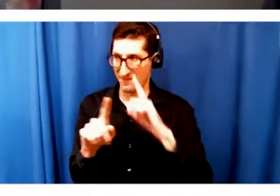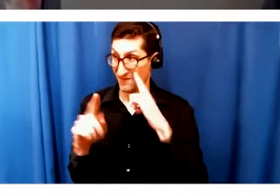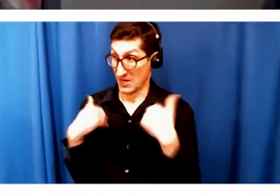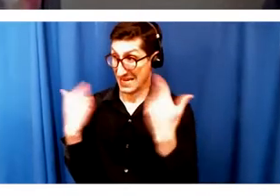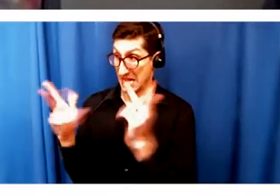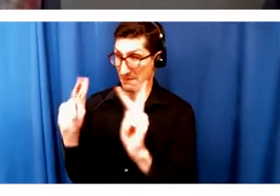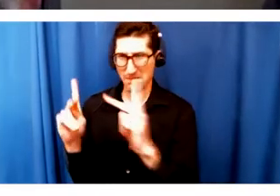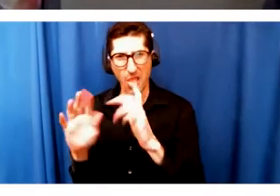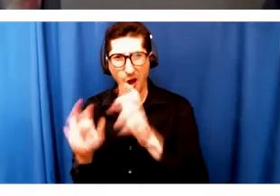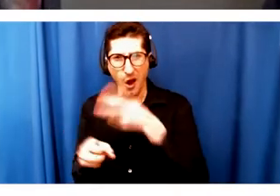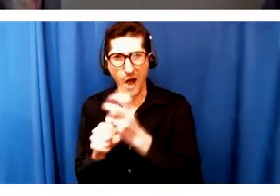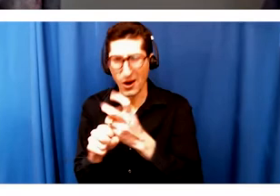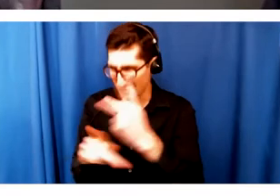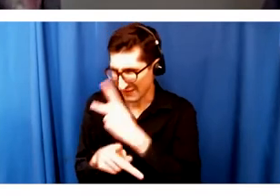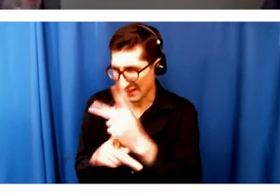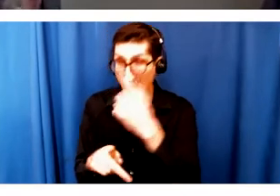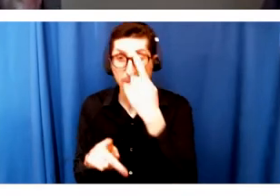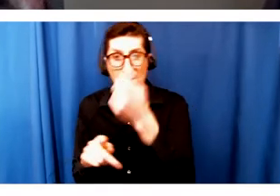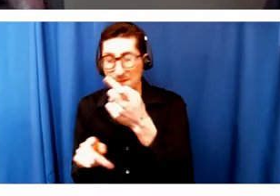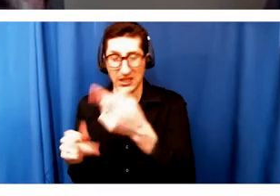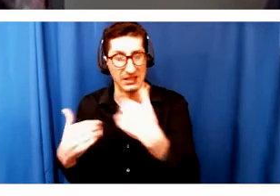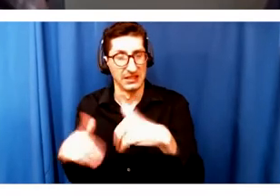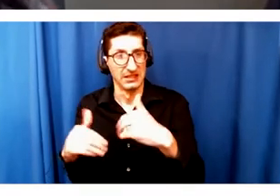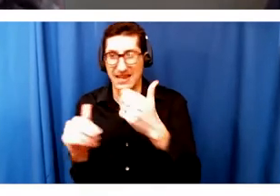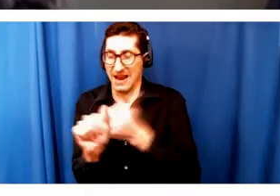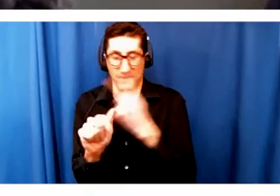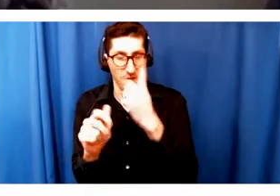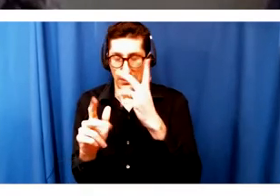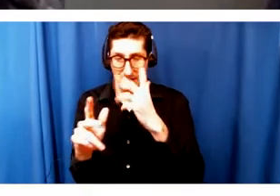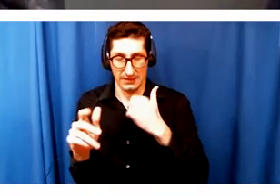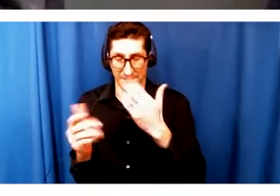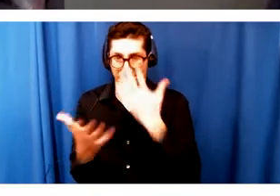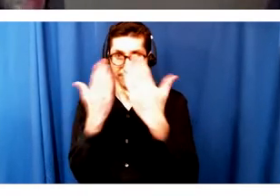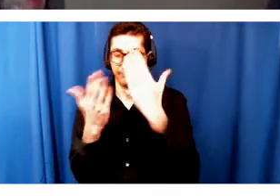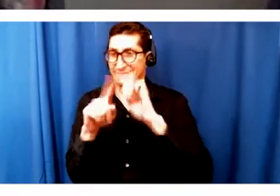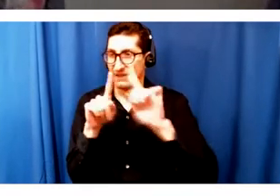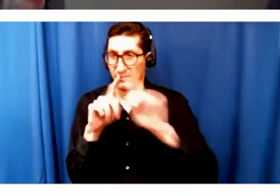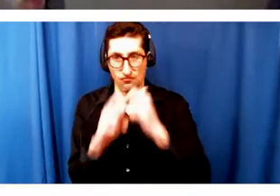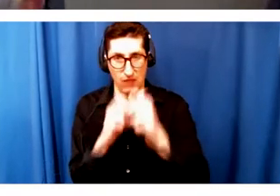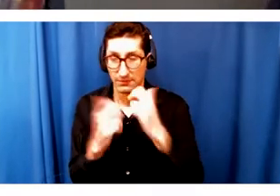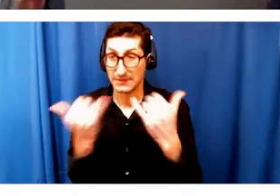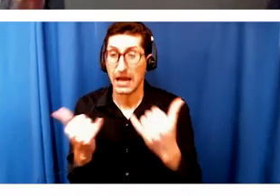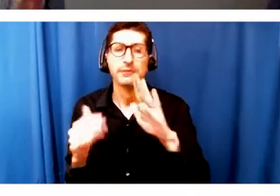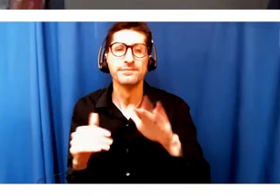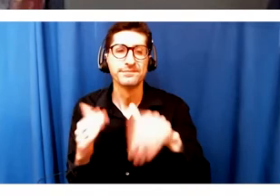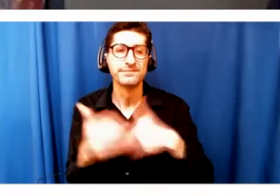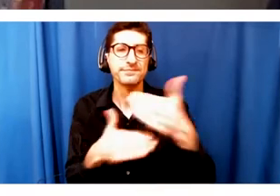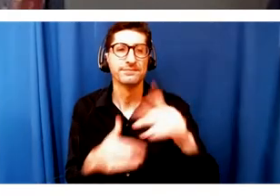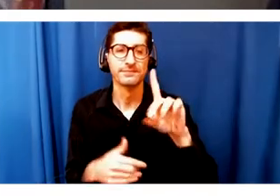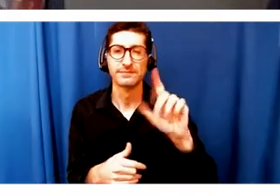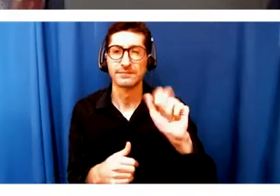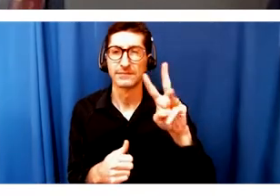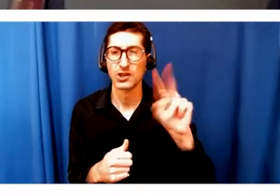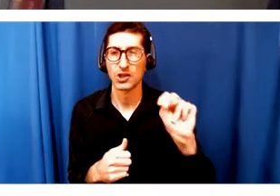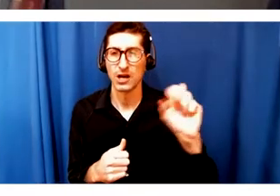is having its own negotiations in this strange time. Next, I want to throw it over to Don Simmons, who is here wearing two hats, actually.